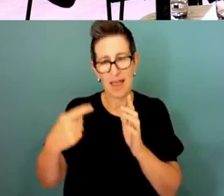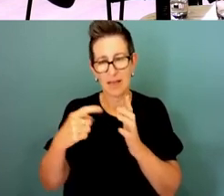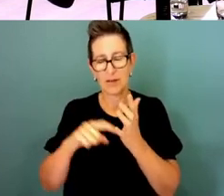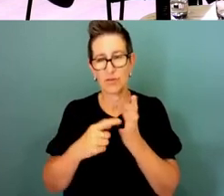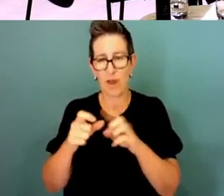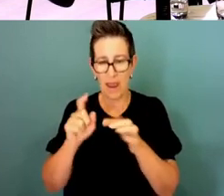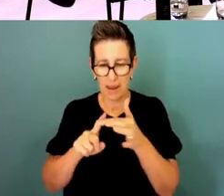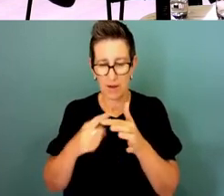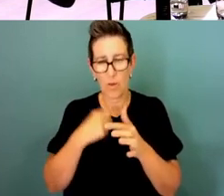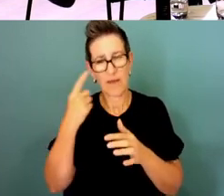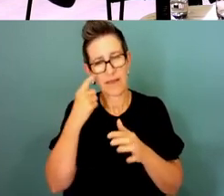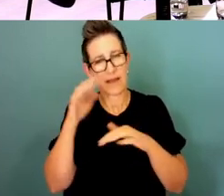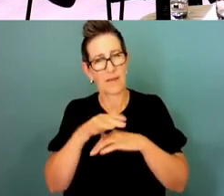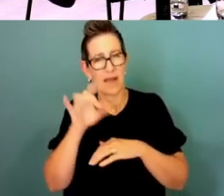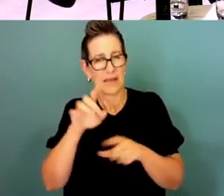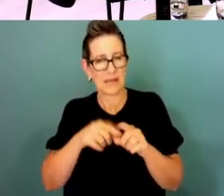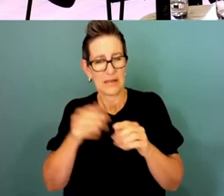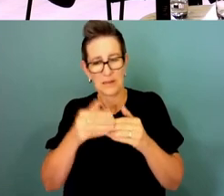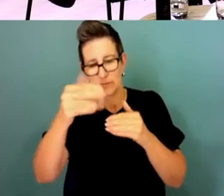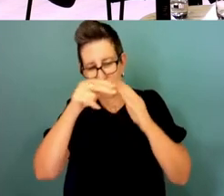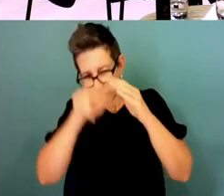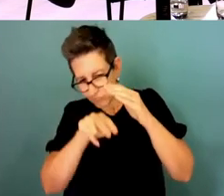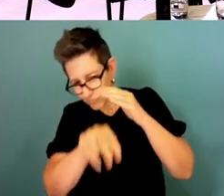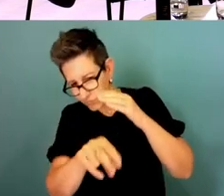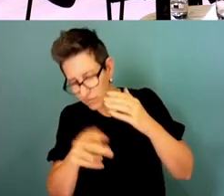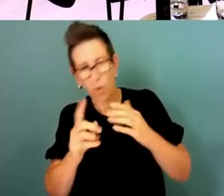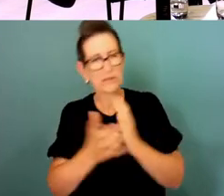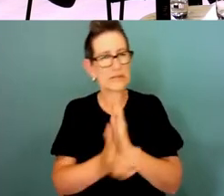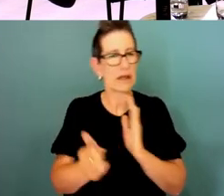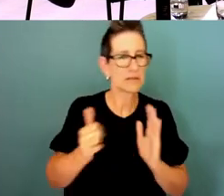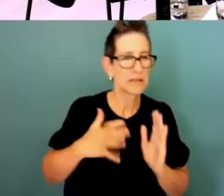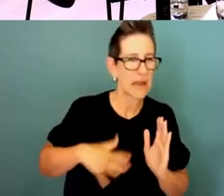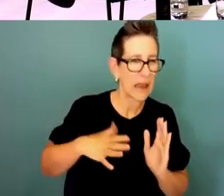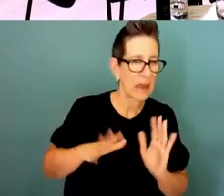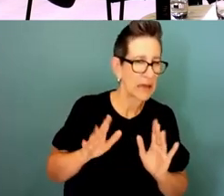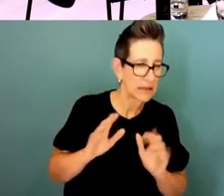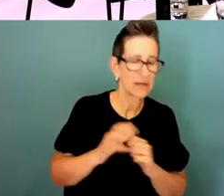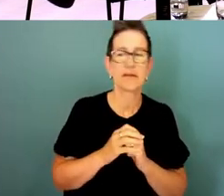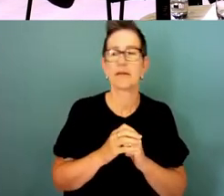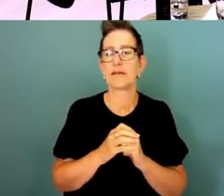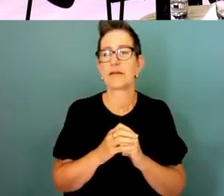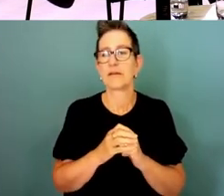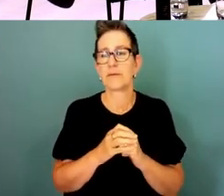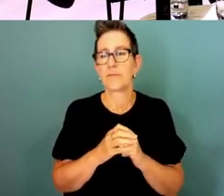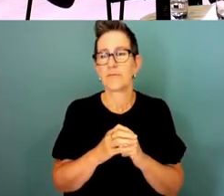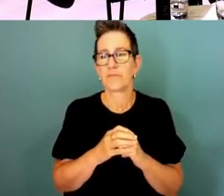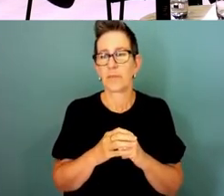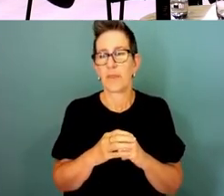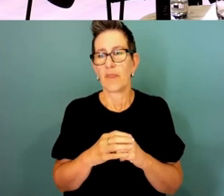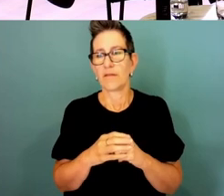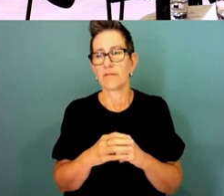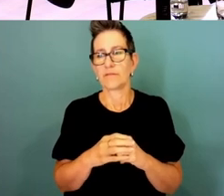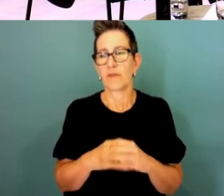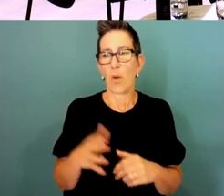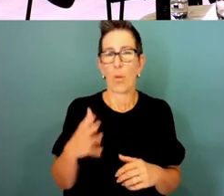think about what that looks like and people we're consulting external to government are looking for us to have more capability in whole